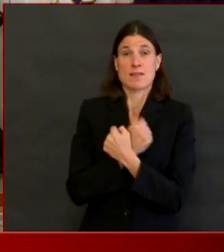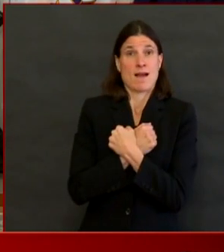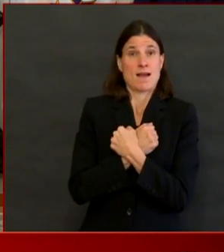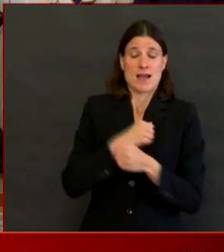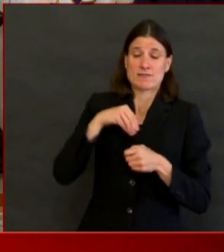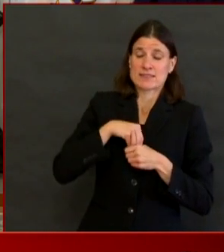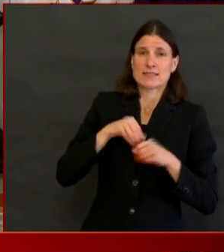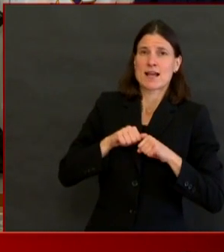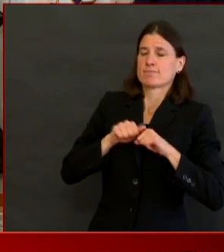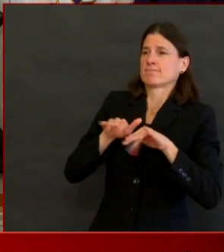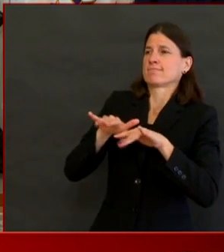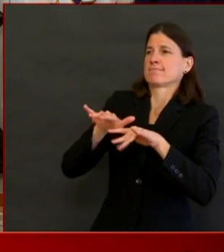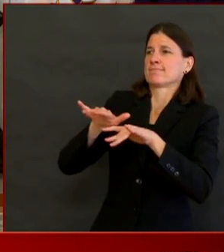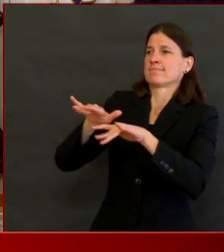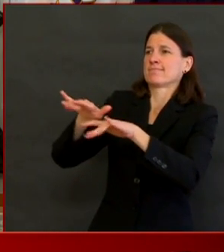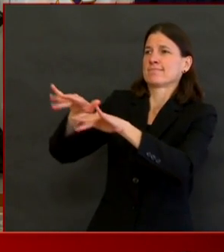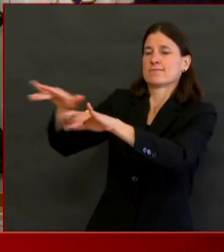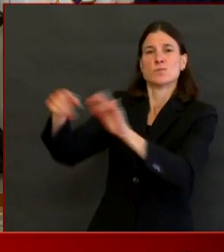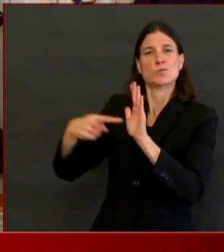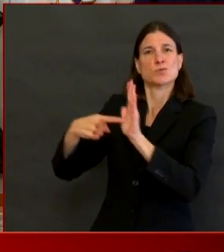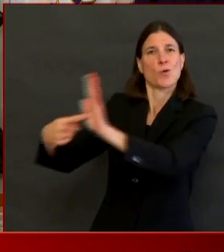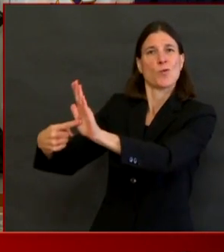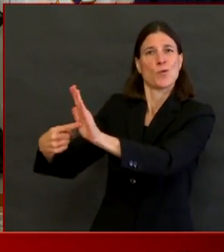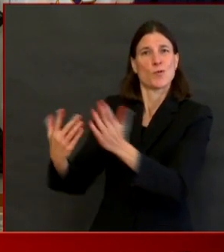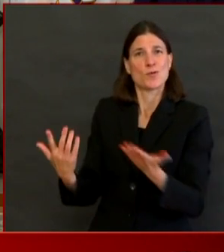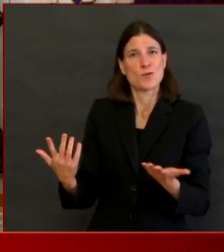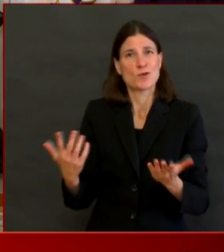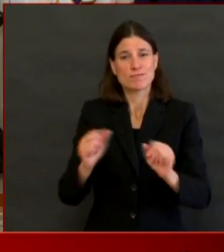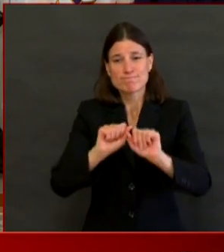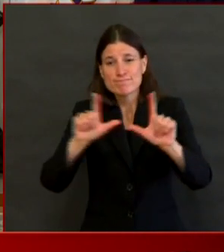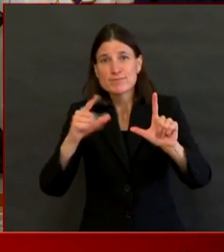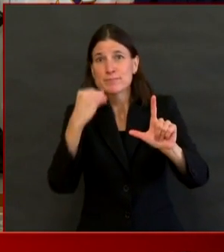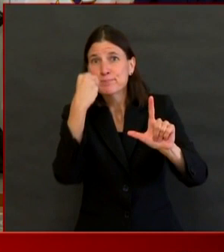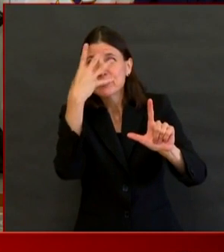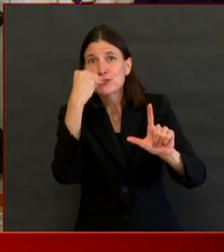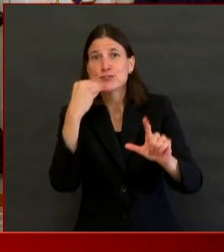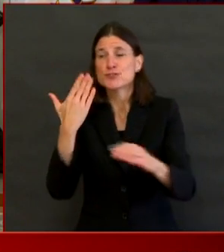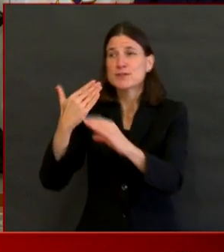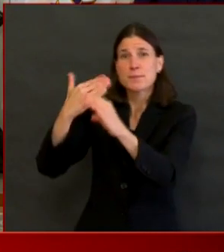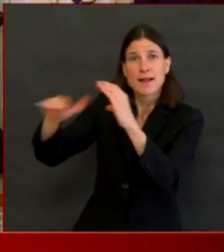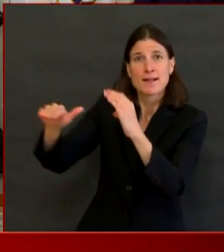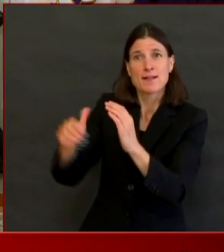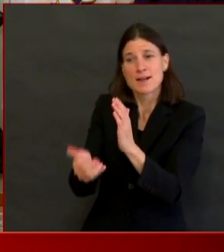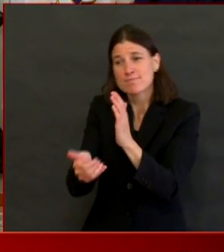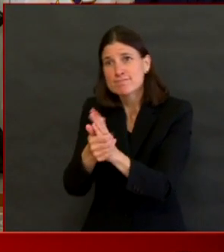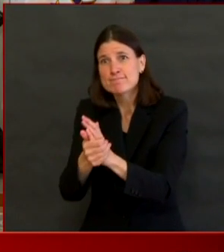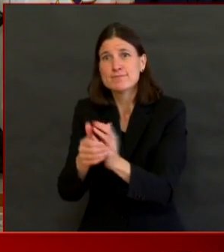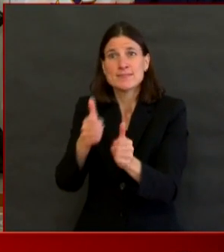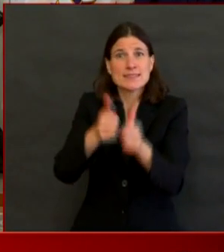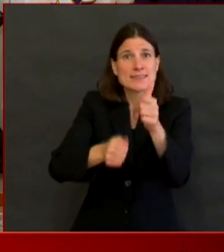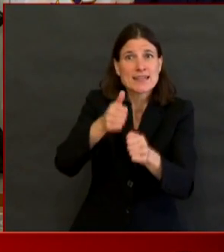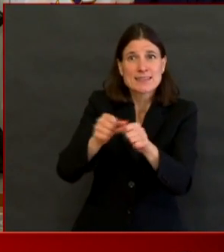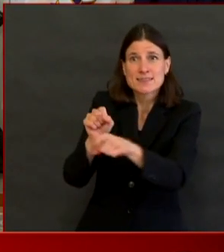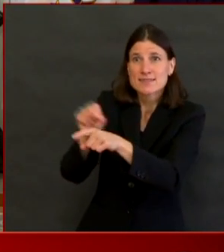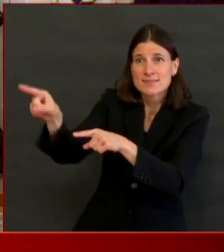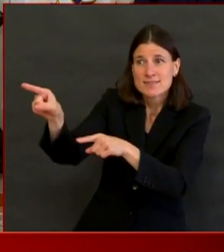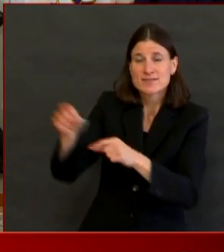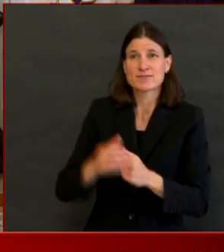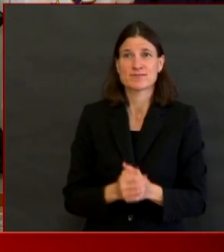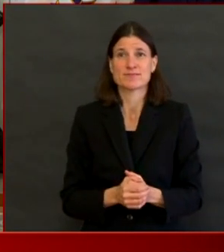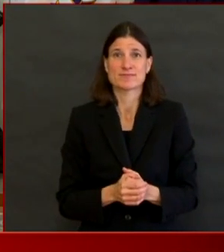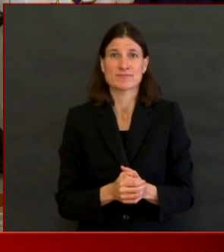nursing homes. It's critical that we cannot gather in groups larger than five with anyone,